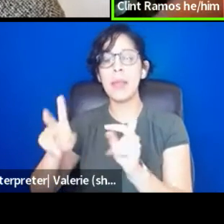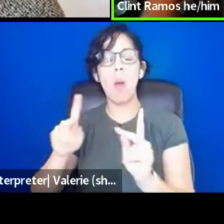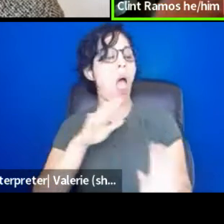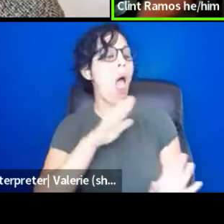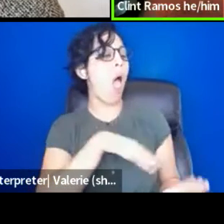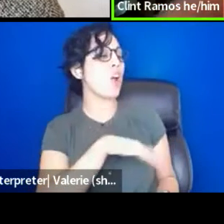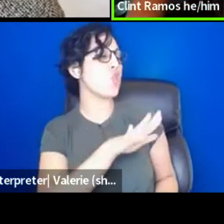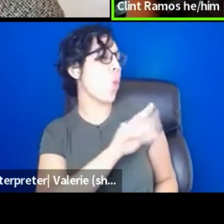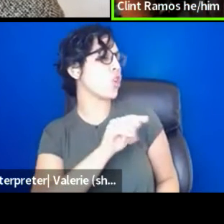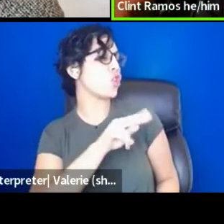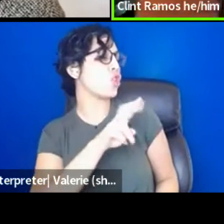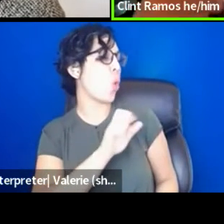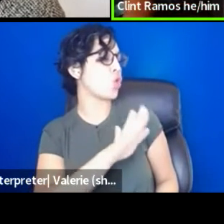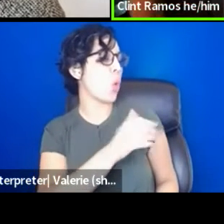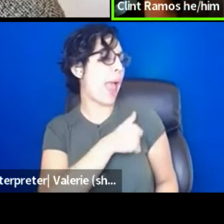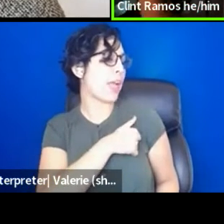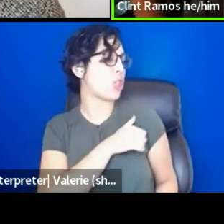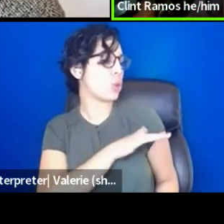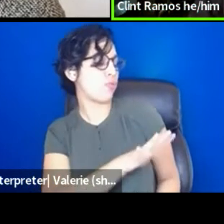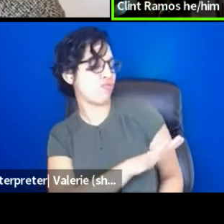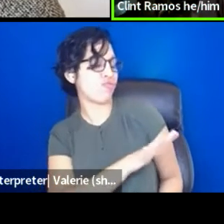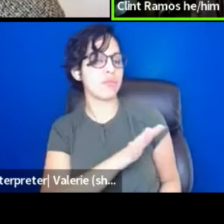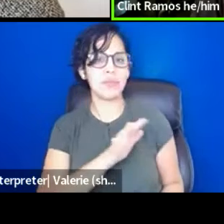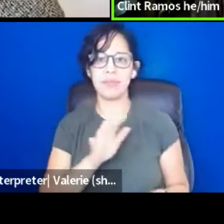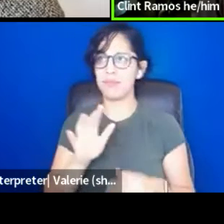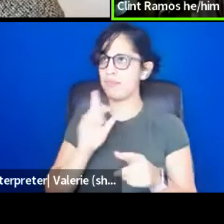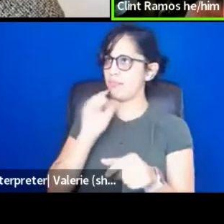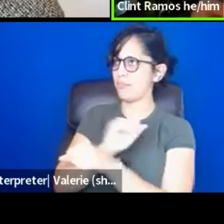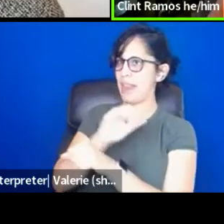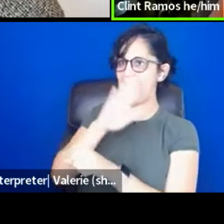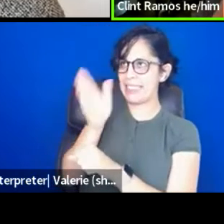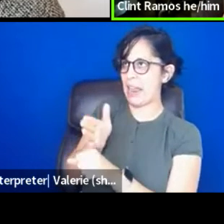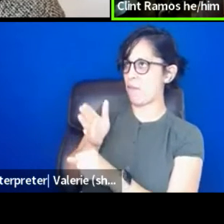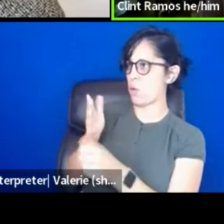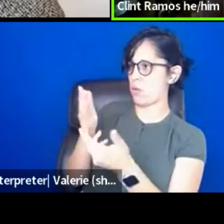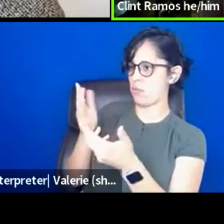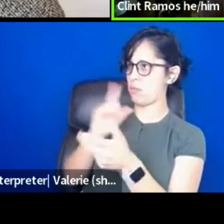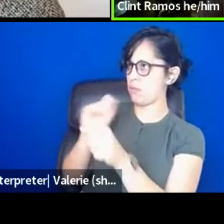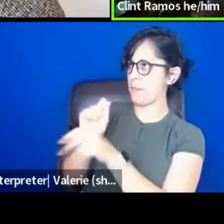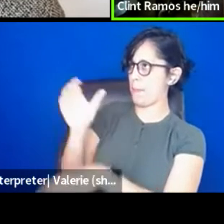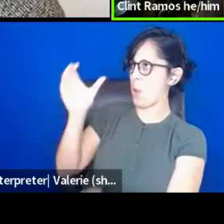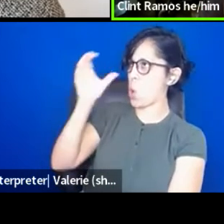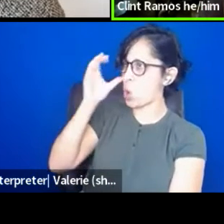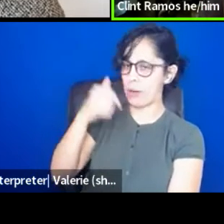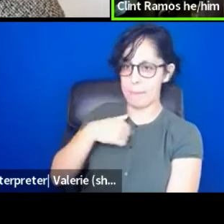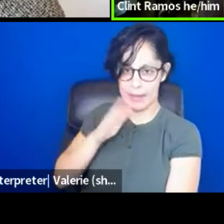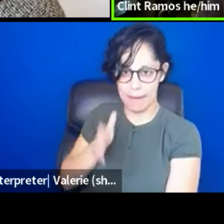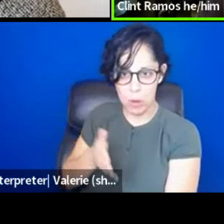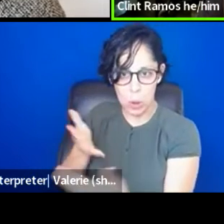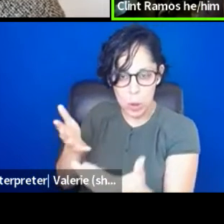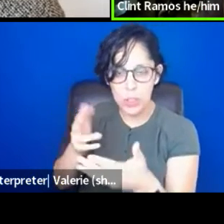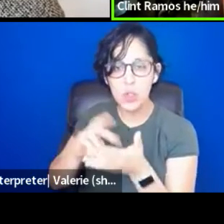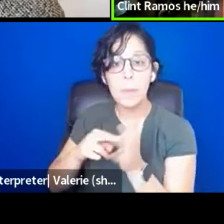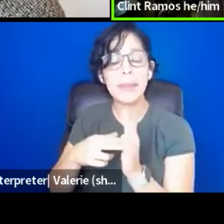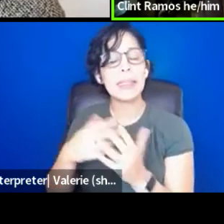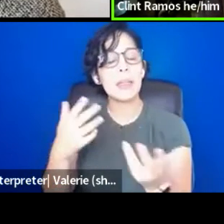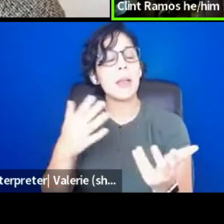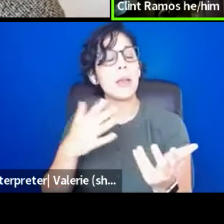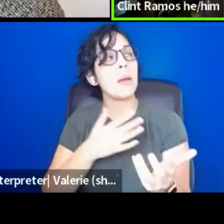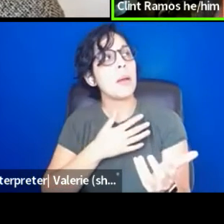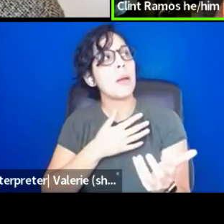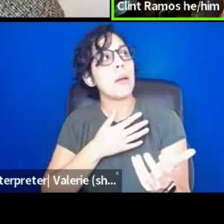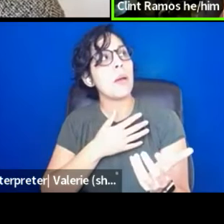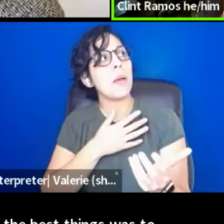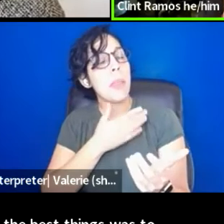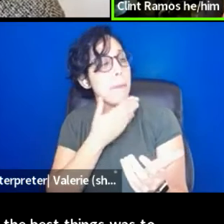And, and, and, and none of that goes through. And so I found that I think for me, the best, uh, one of the best things was